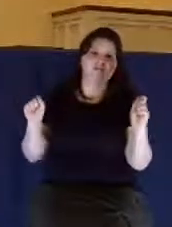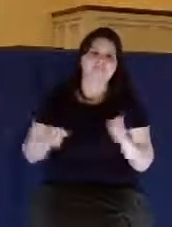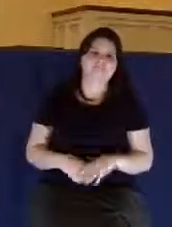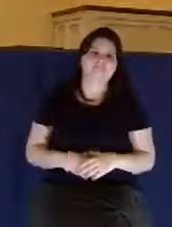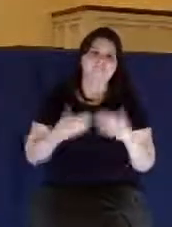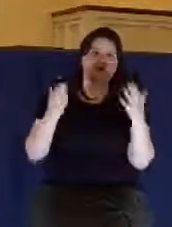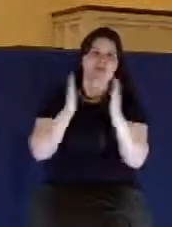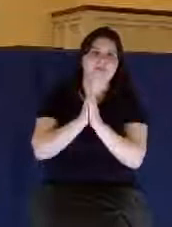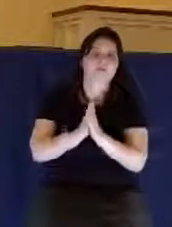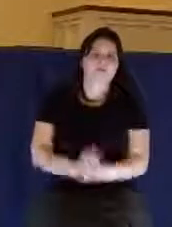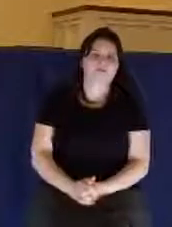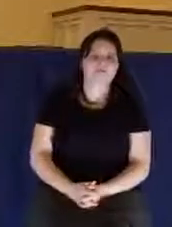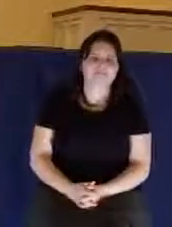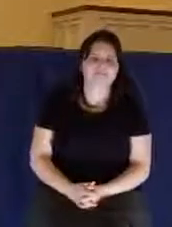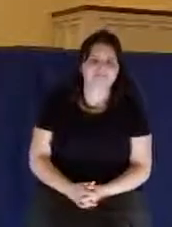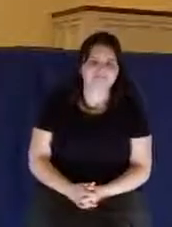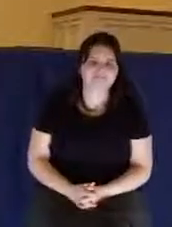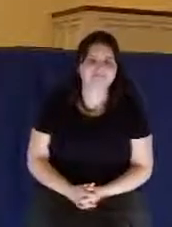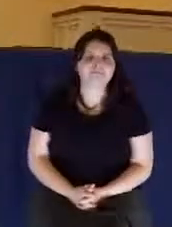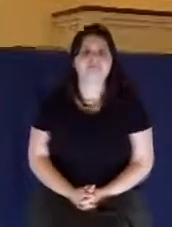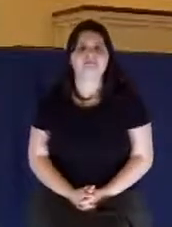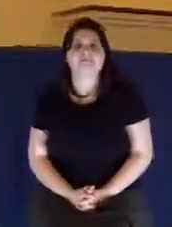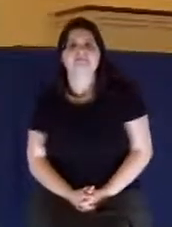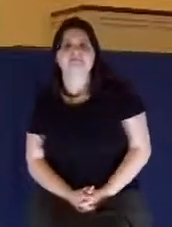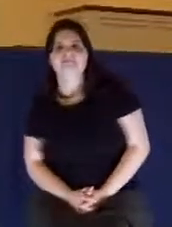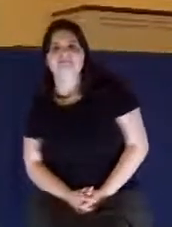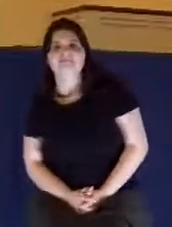Let's pout for prayer together. Tonight is right at time.